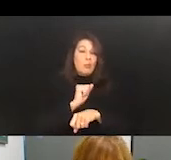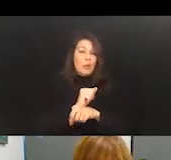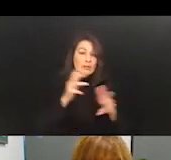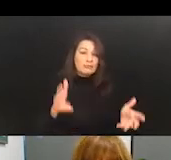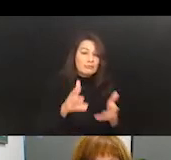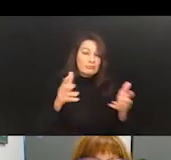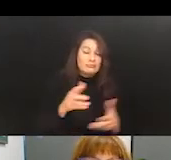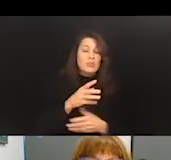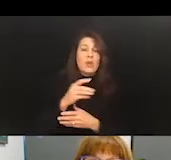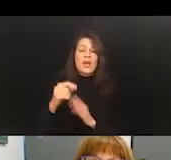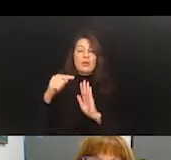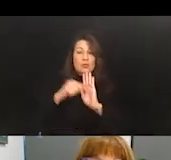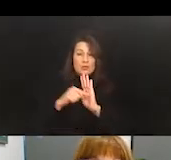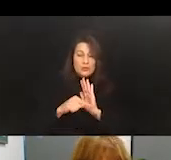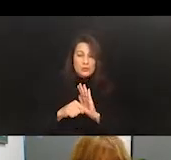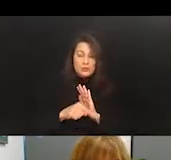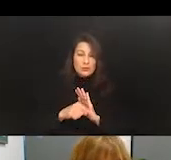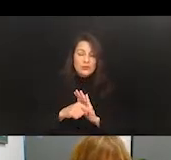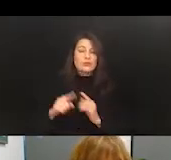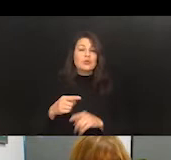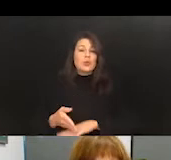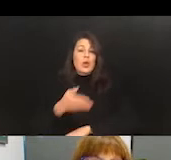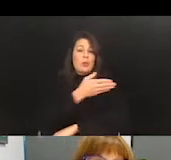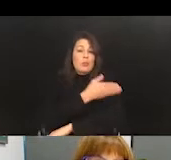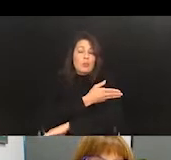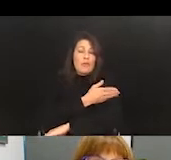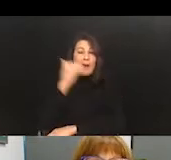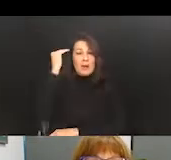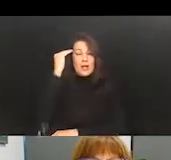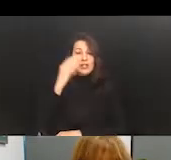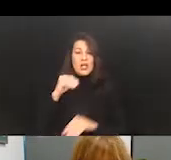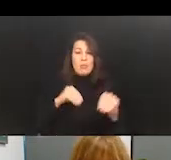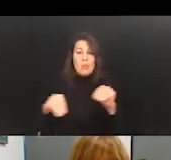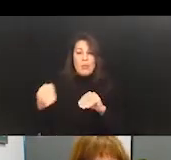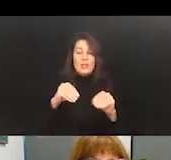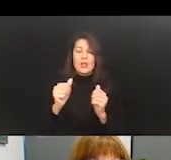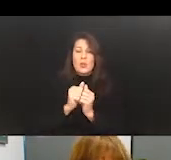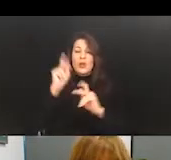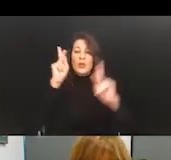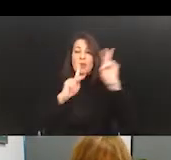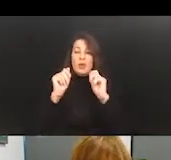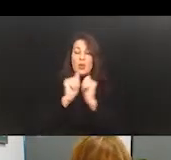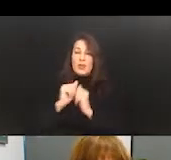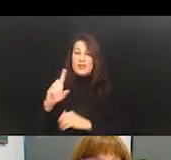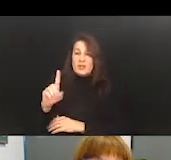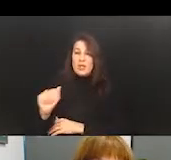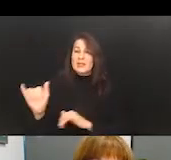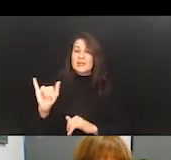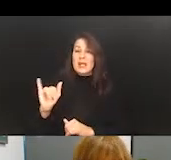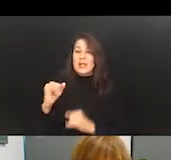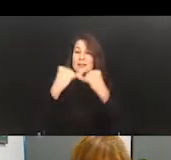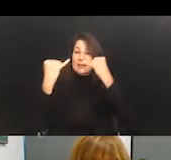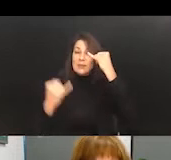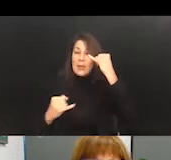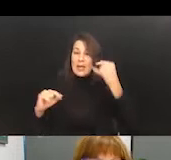research seeks to improve cognition and mobility for individuals with disabilities such as spinal cord injury, traumatic